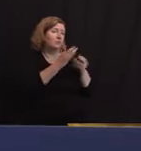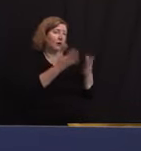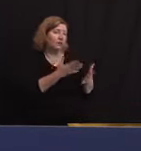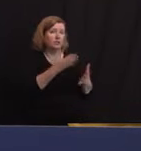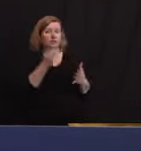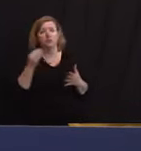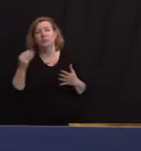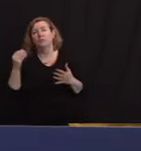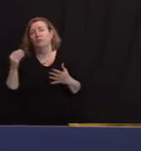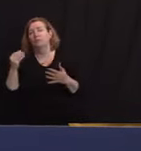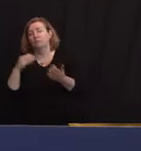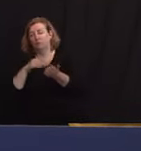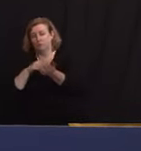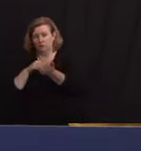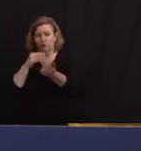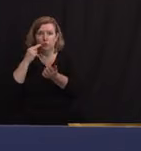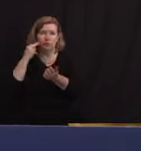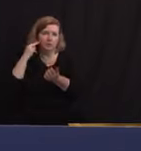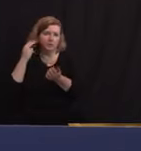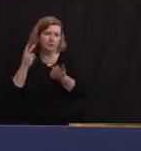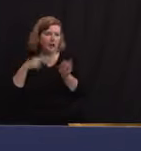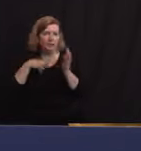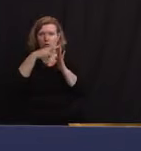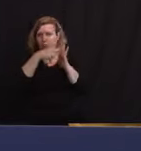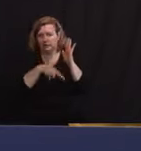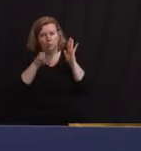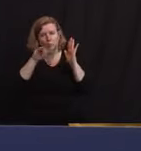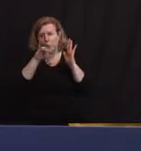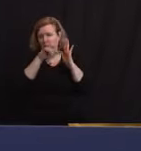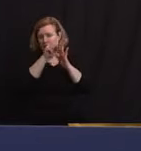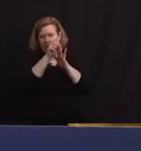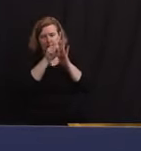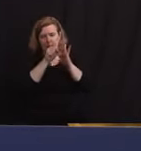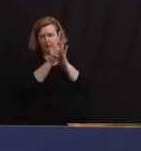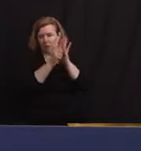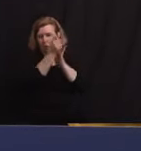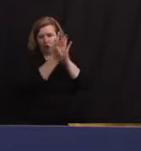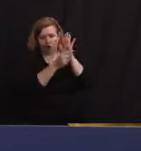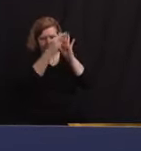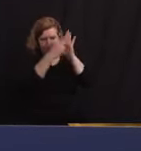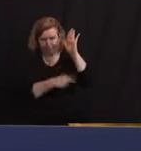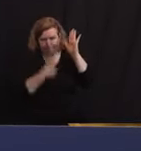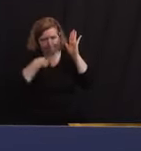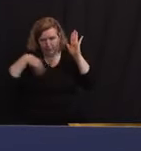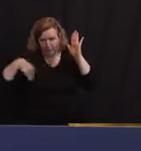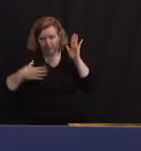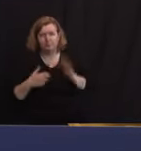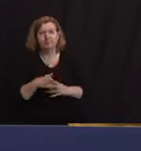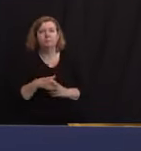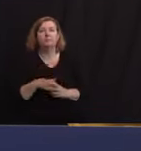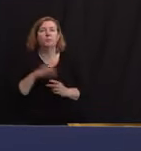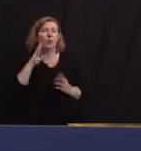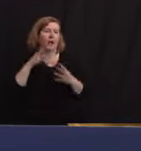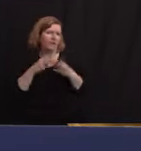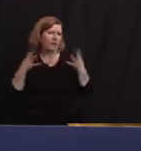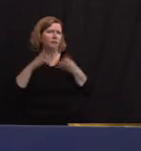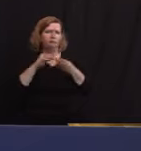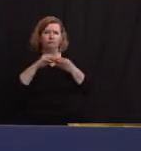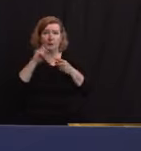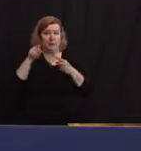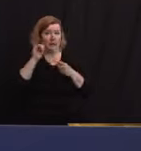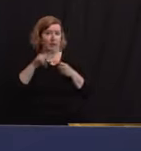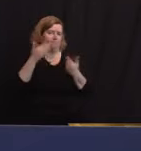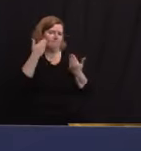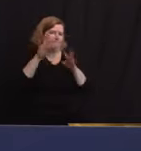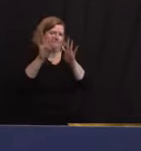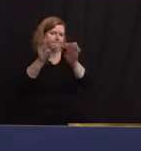read into the New York law, so if you can bear with us on that. I'm not sure we're going to have a whole lot to say. Israel's